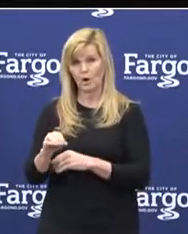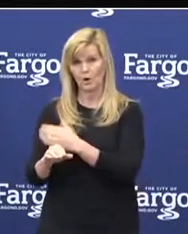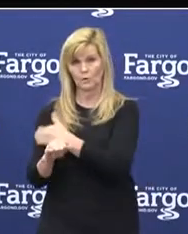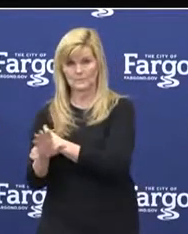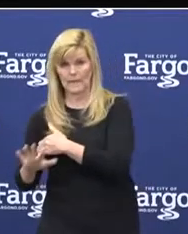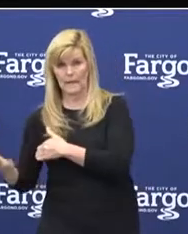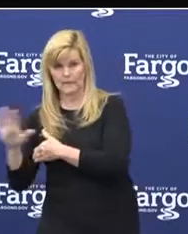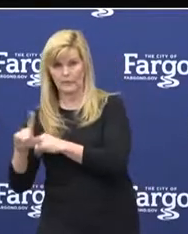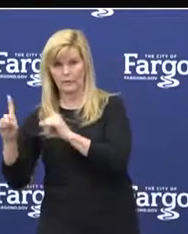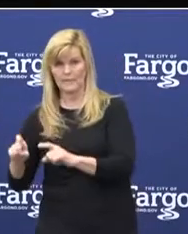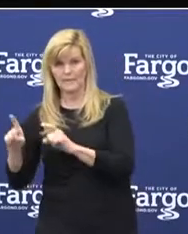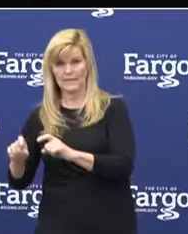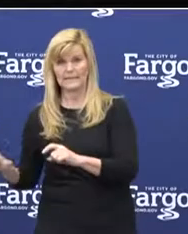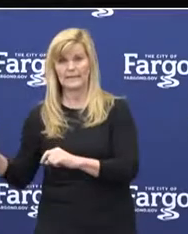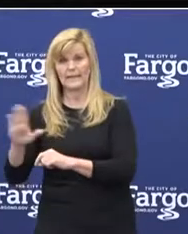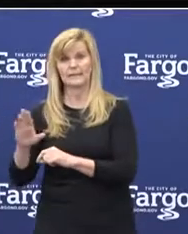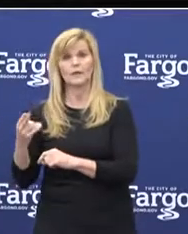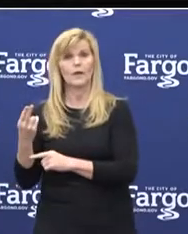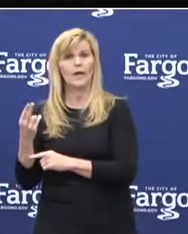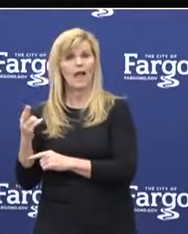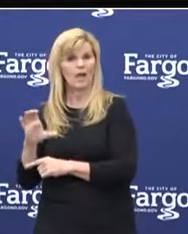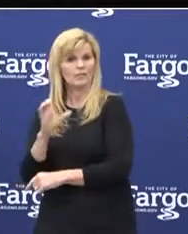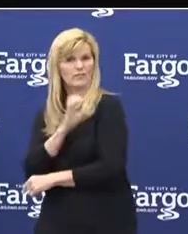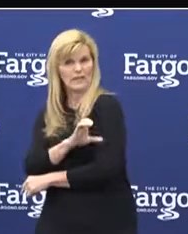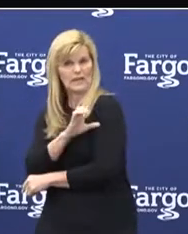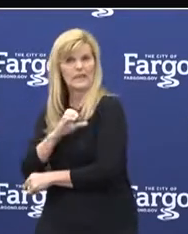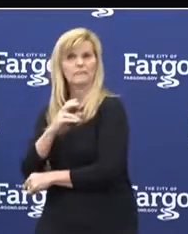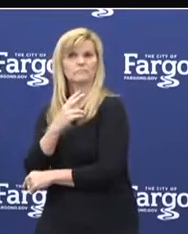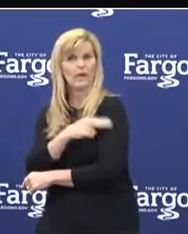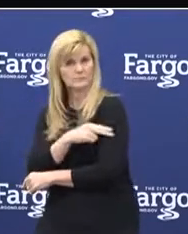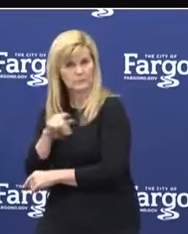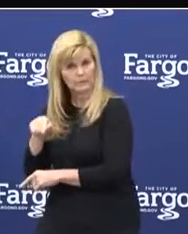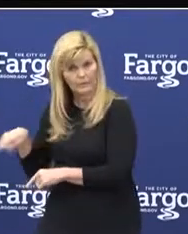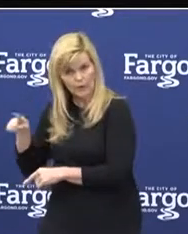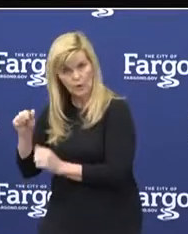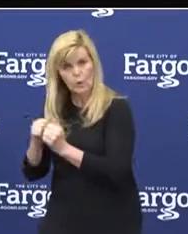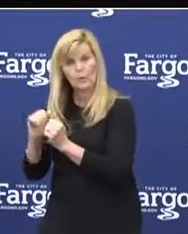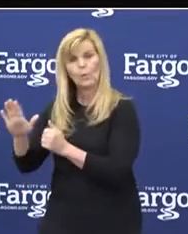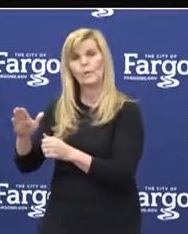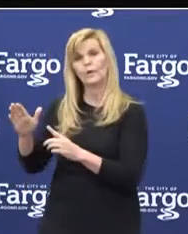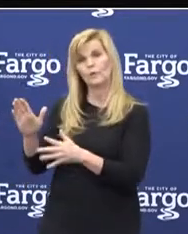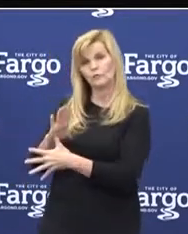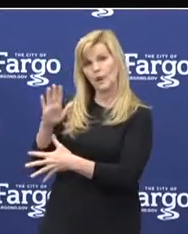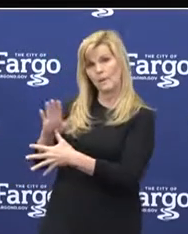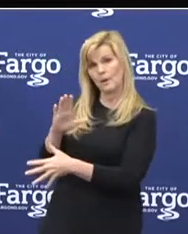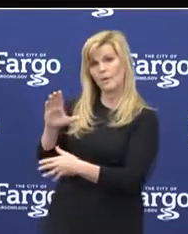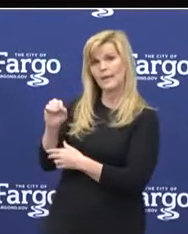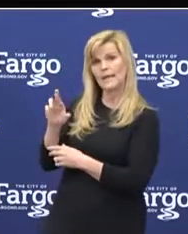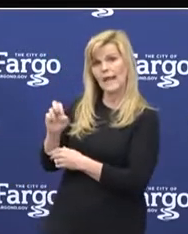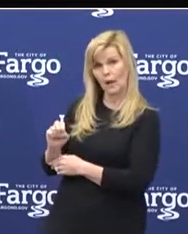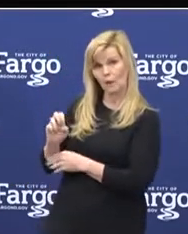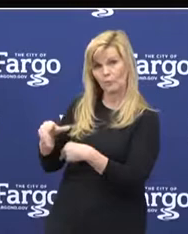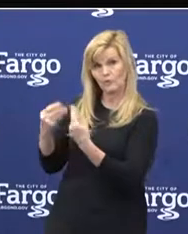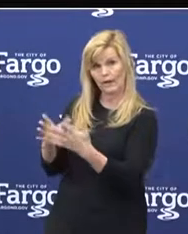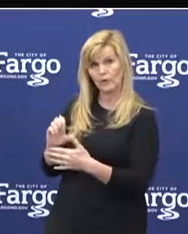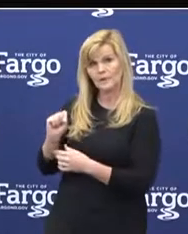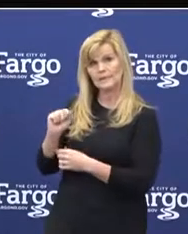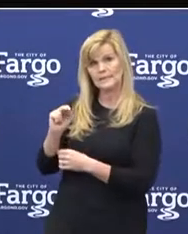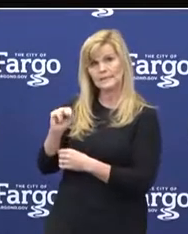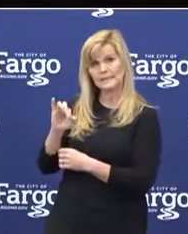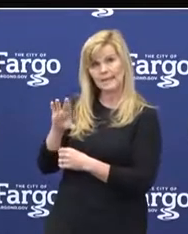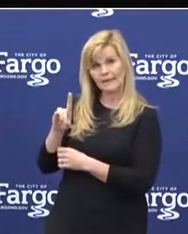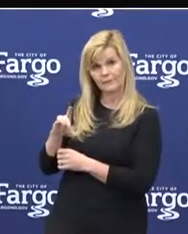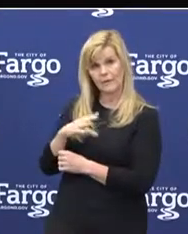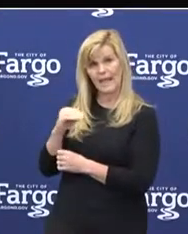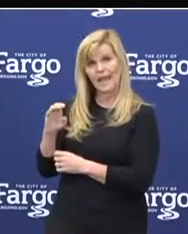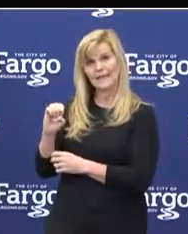being tested in their healthcare facilities with their primary care providers at Sanford and Essentia.